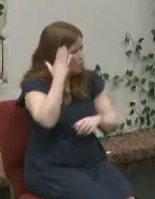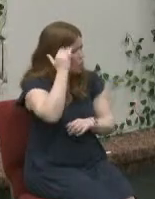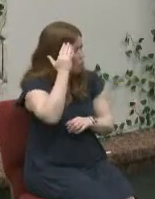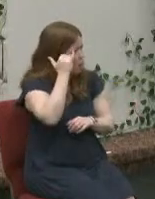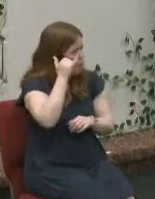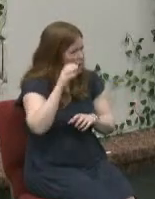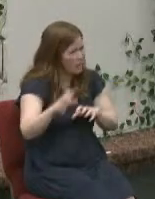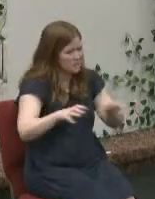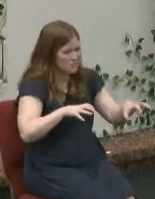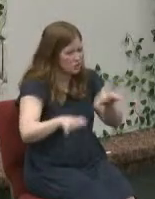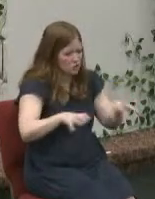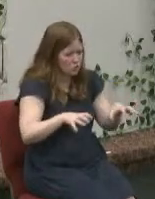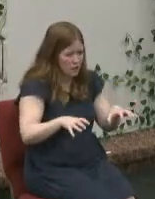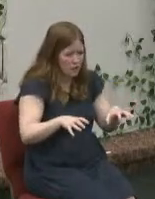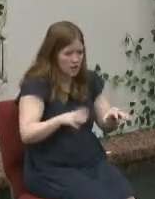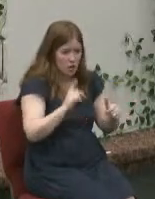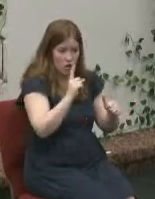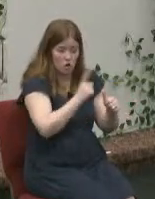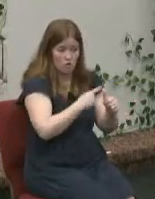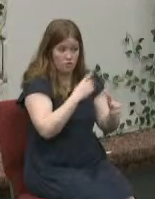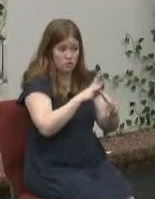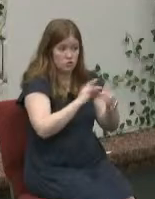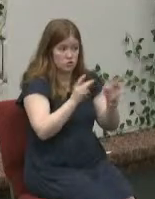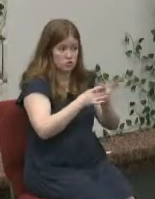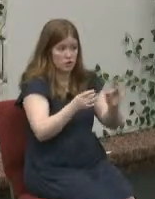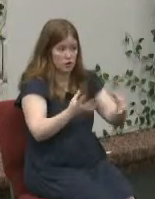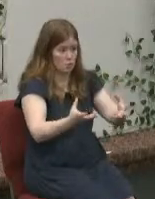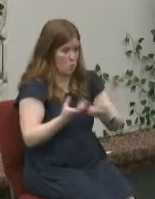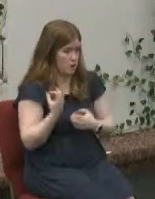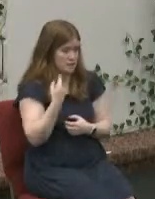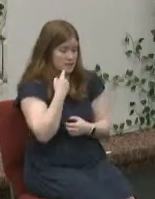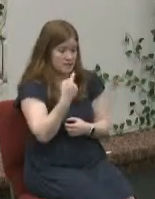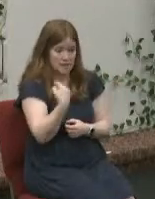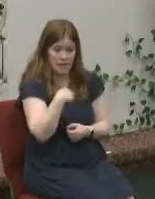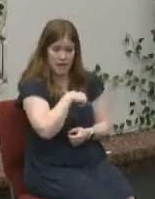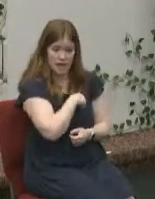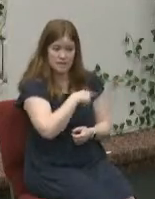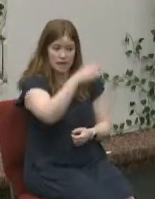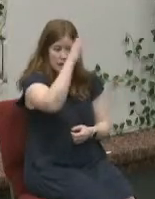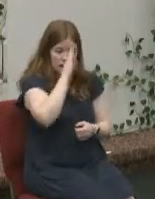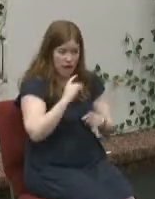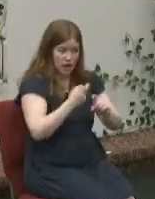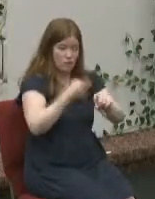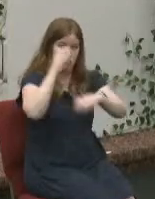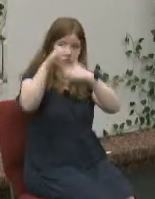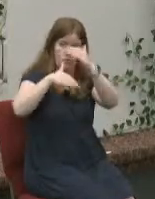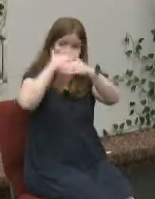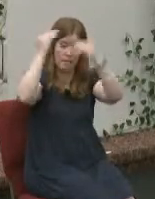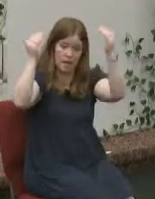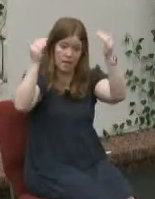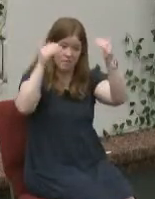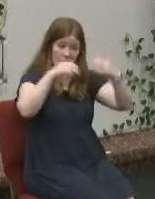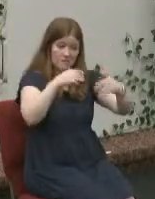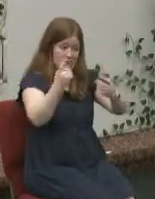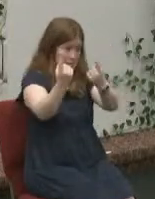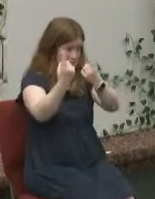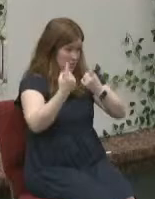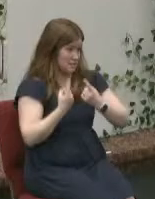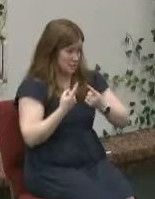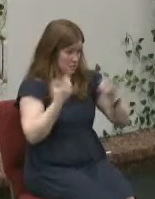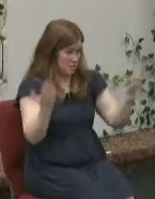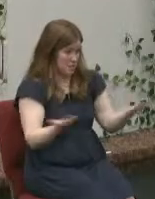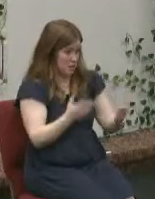earthquakes because the first story wants to tell you this that god from heaven is breaking into